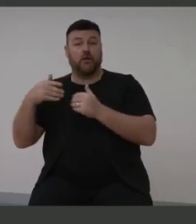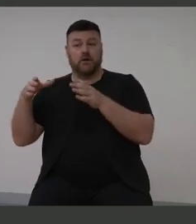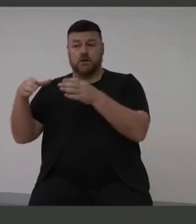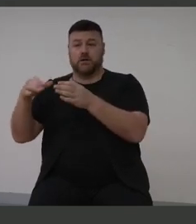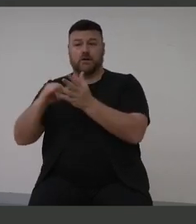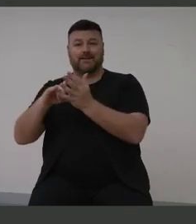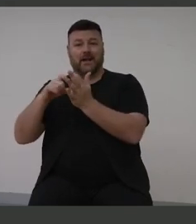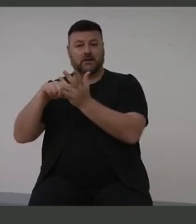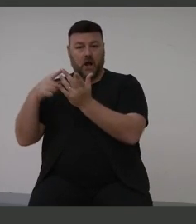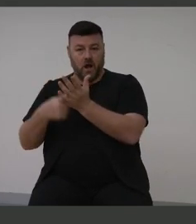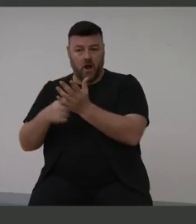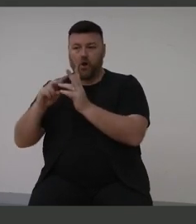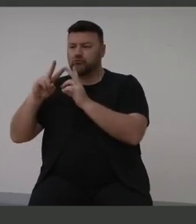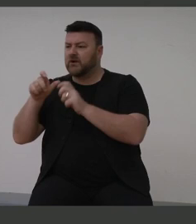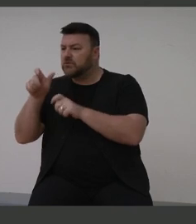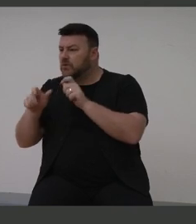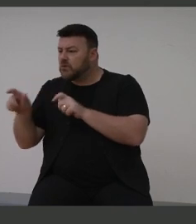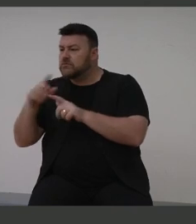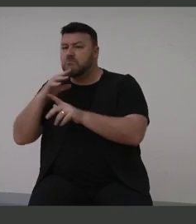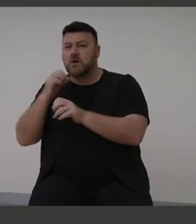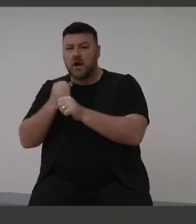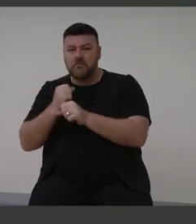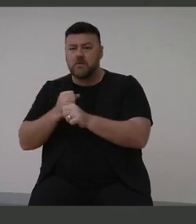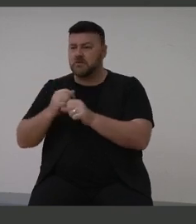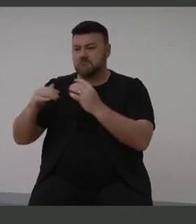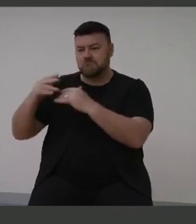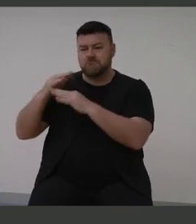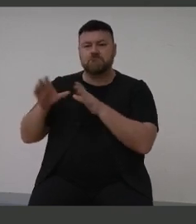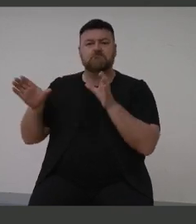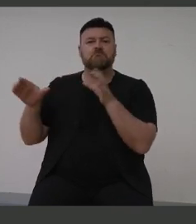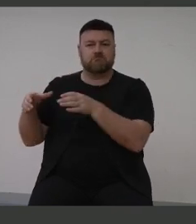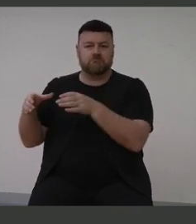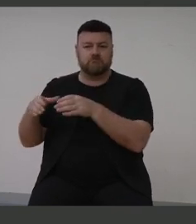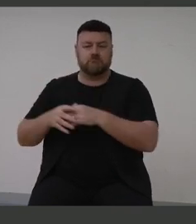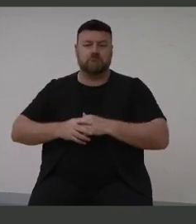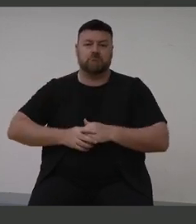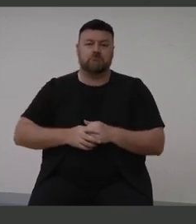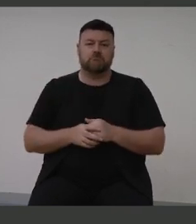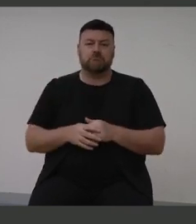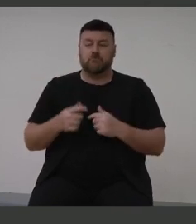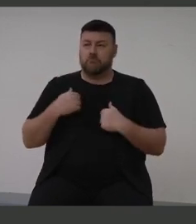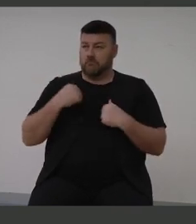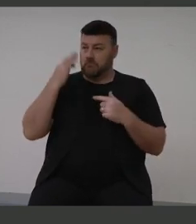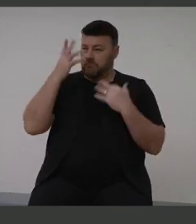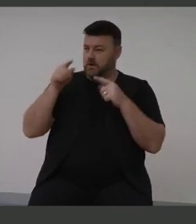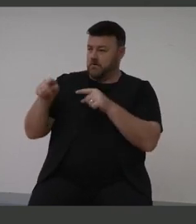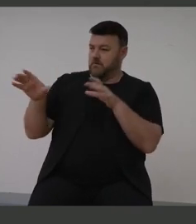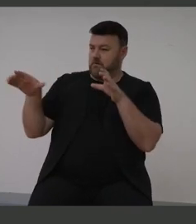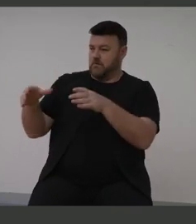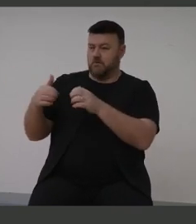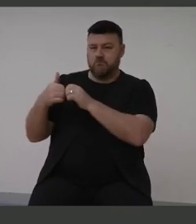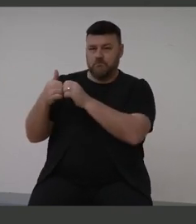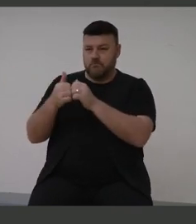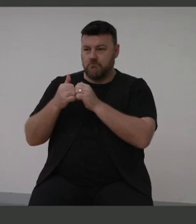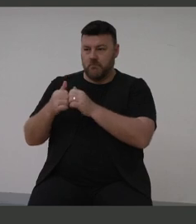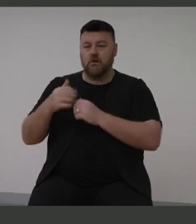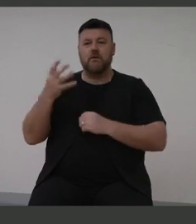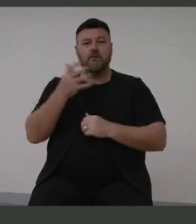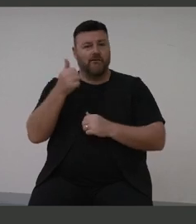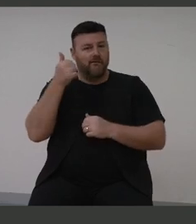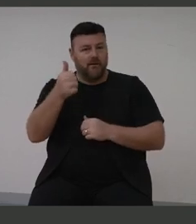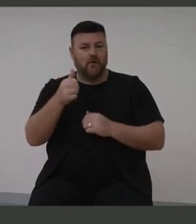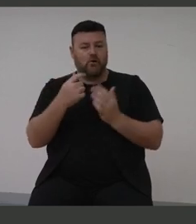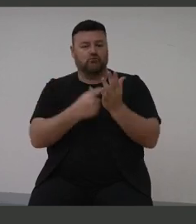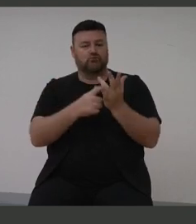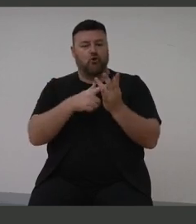researchers and governments at all levels. A major reflection of this collaboration was, of course, the roadmap for hearing